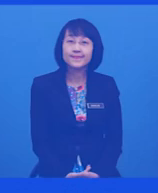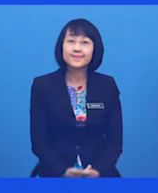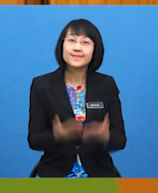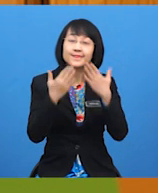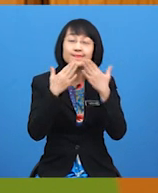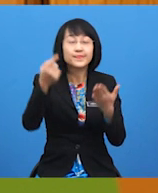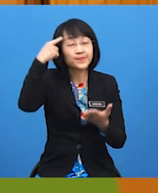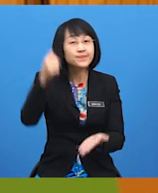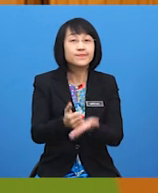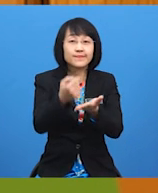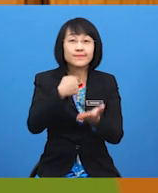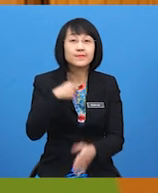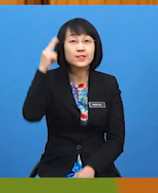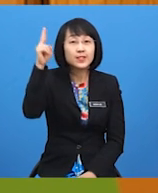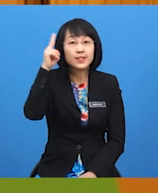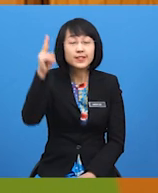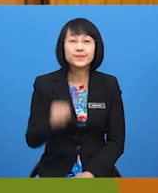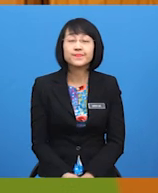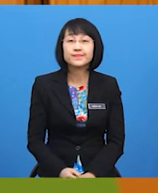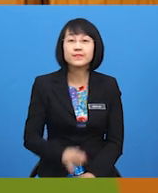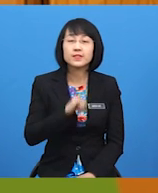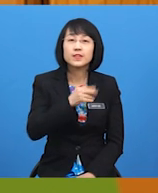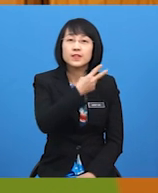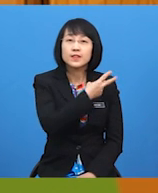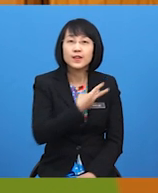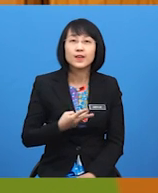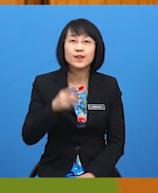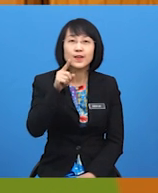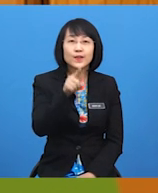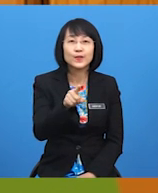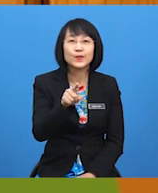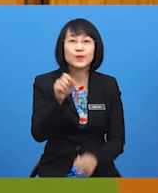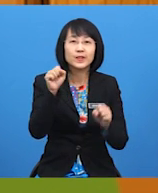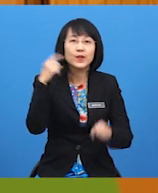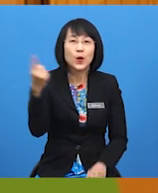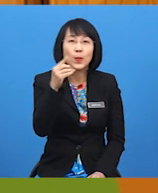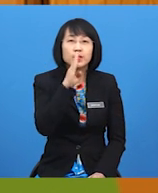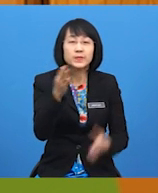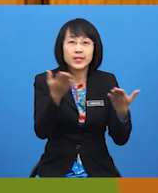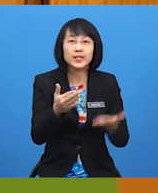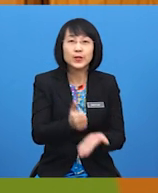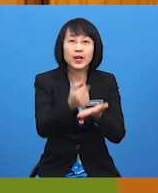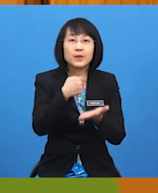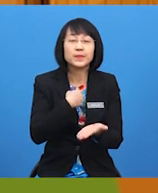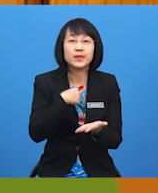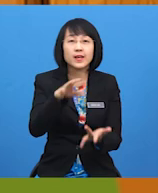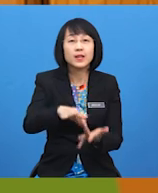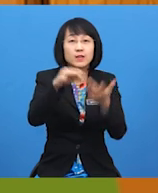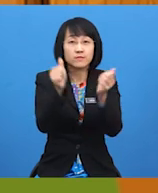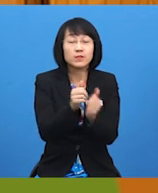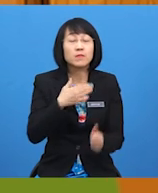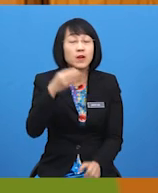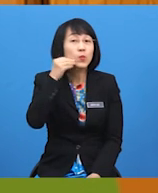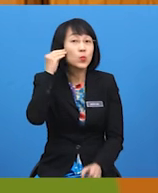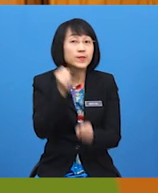Thank you for helping me, Uncle Shafiq. I wish you'd always be here to help me, especially with my